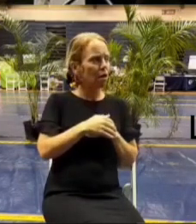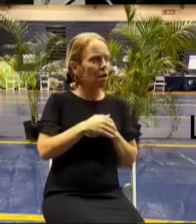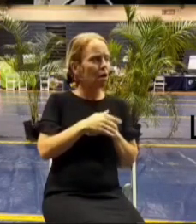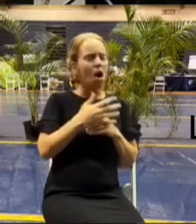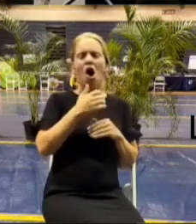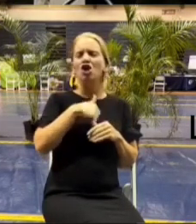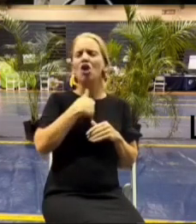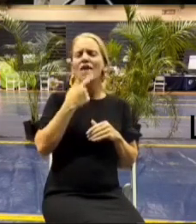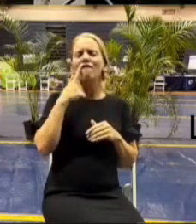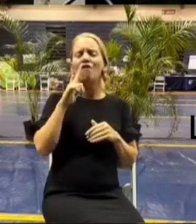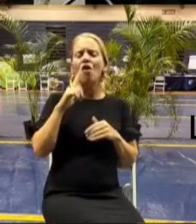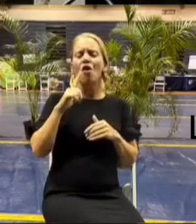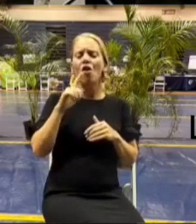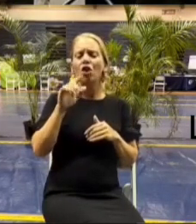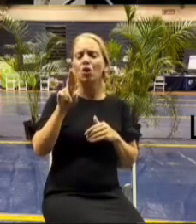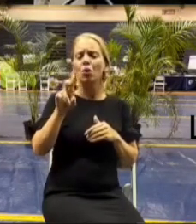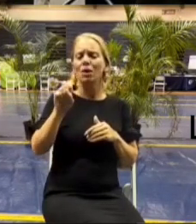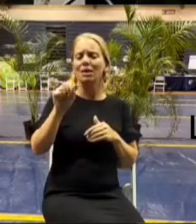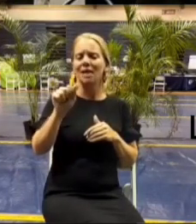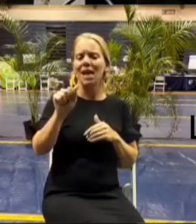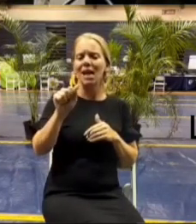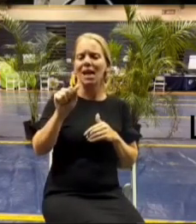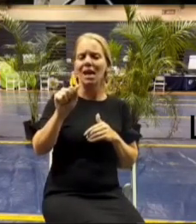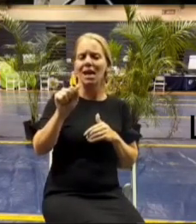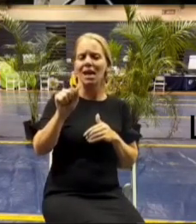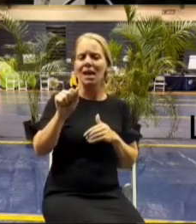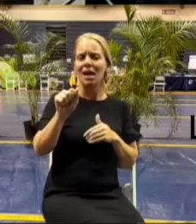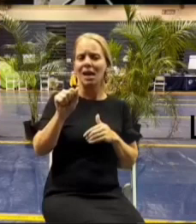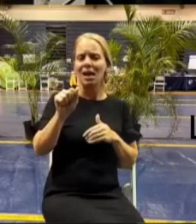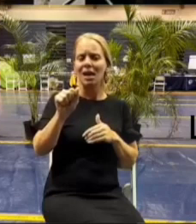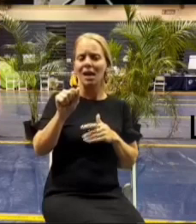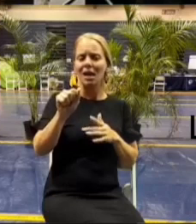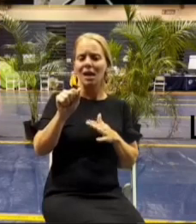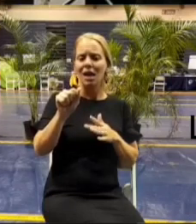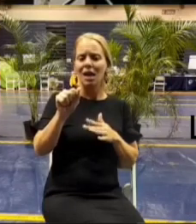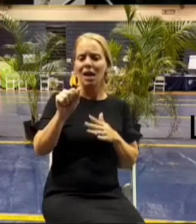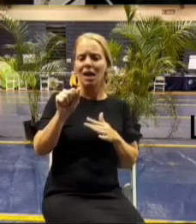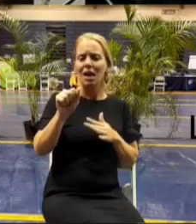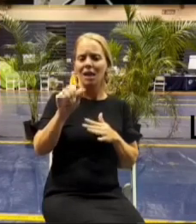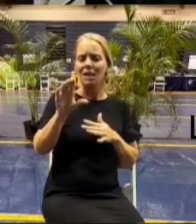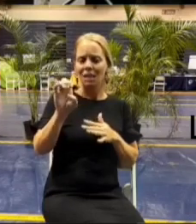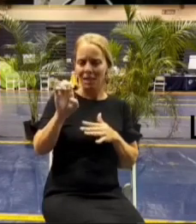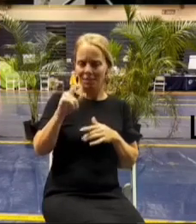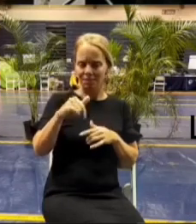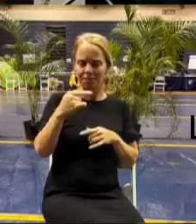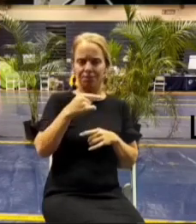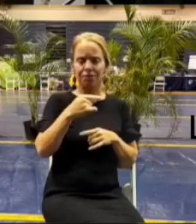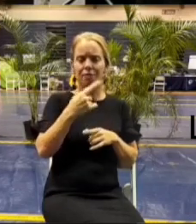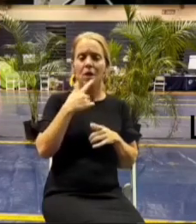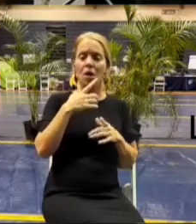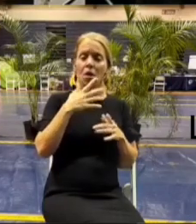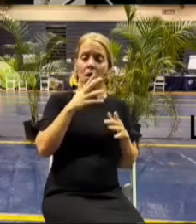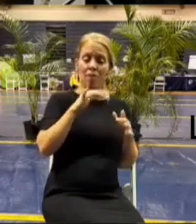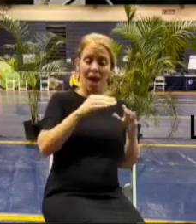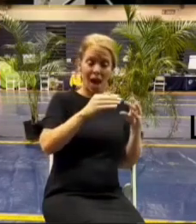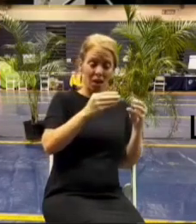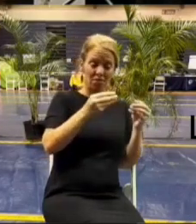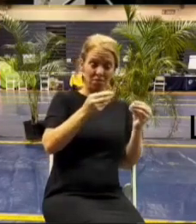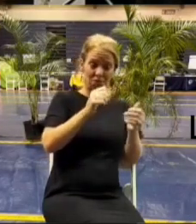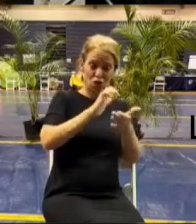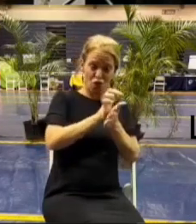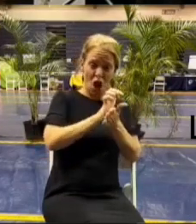corps sorry that was the army corps question but what it was was the crushed gravel was going to be laid on our properties after the cleanup